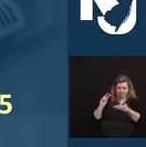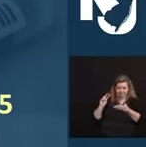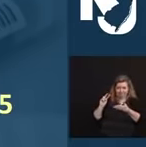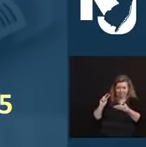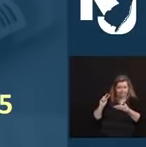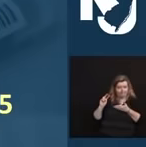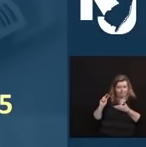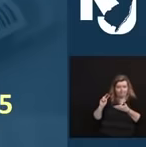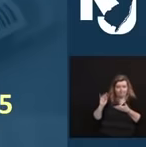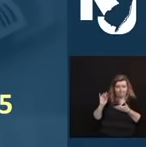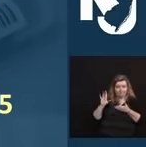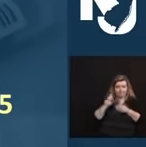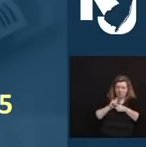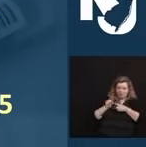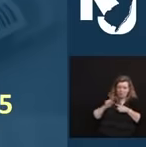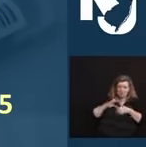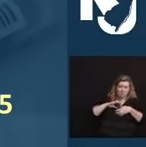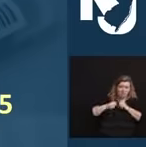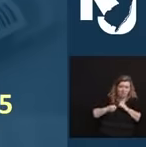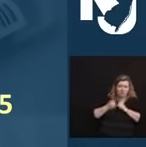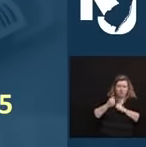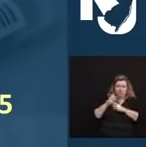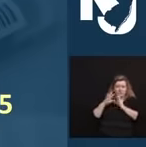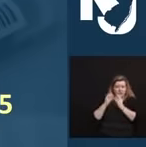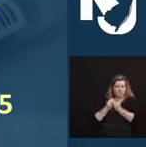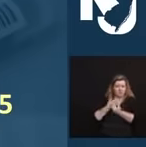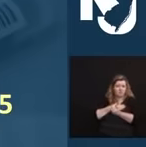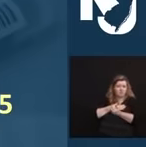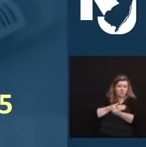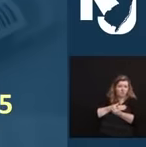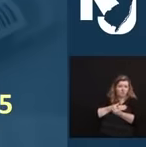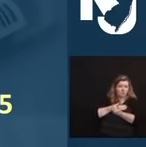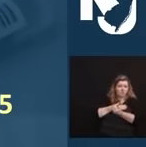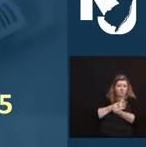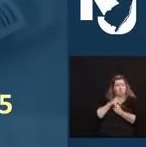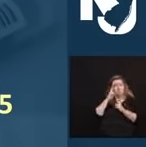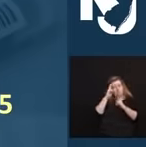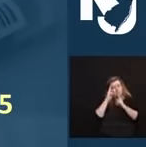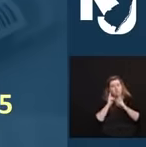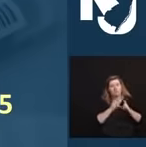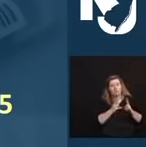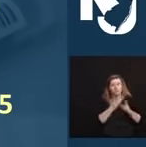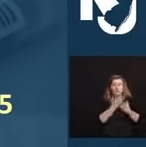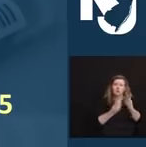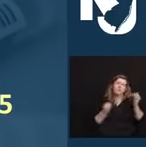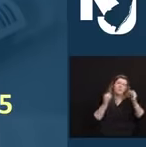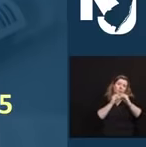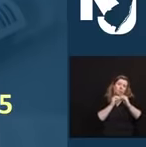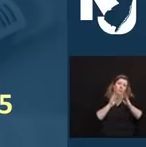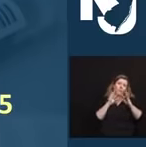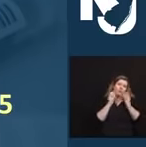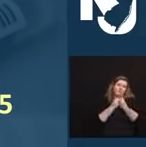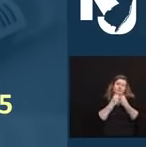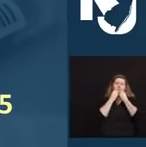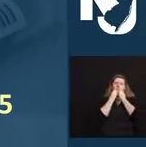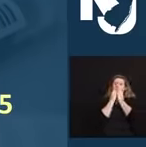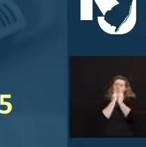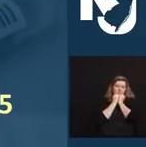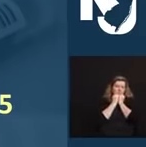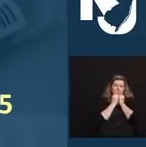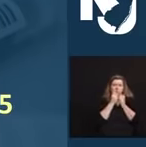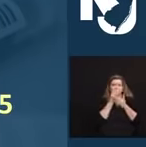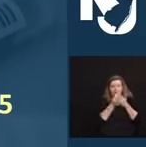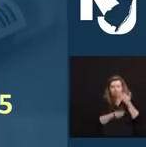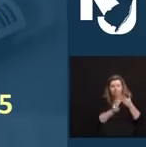let's honor a few more families, a few more loved ones, rather, who we've lost and families who we join in mourning, those who have lost.